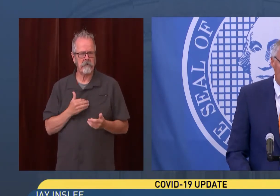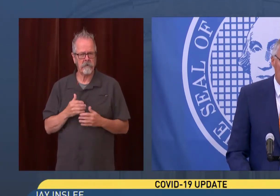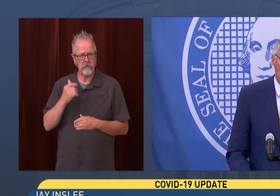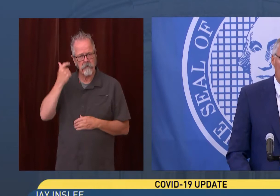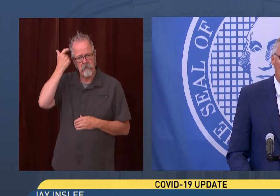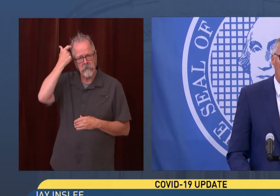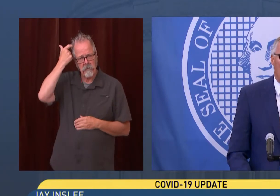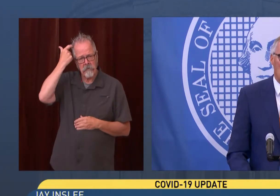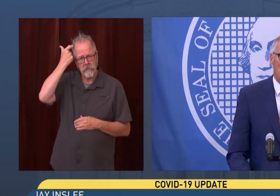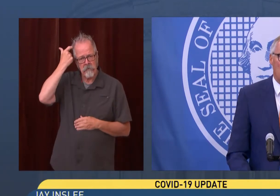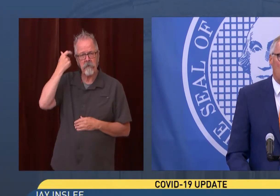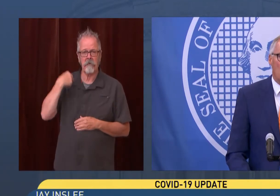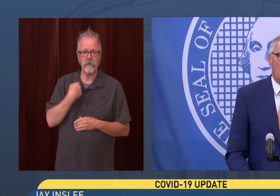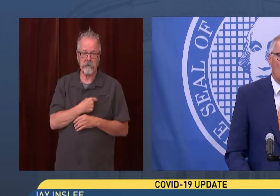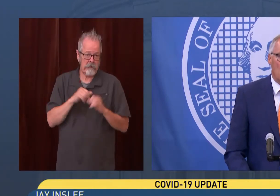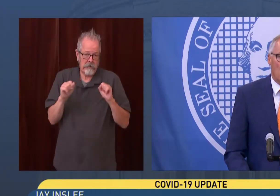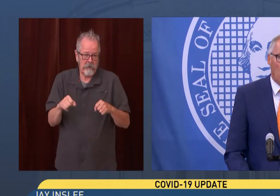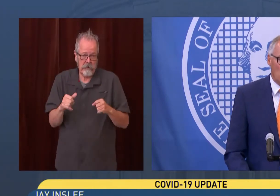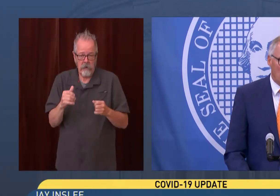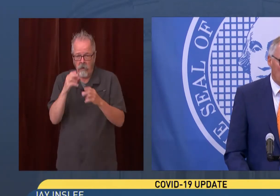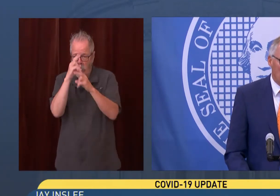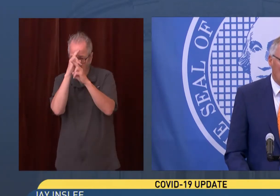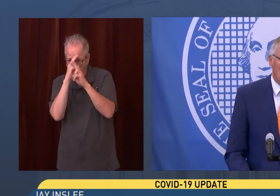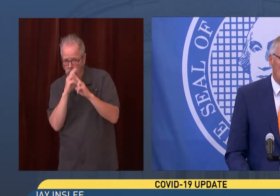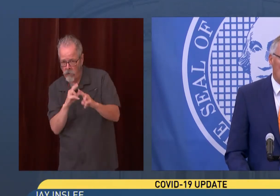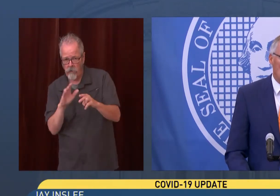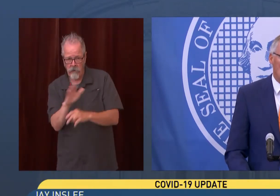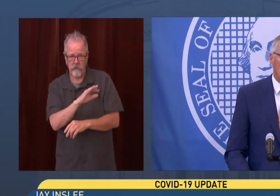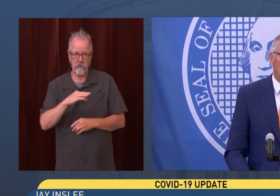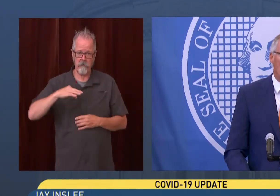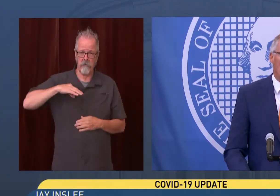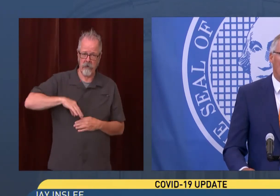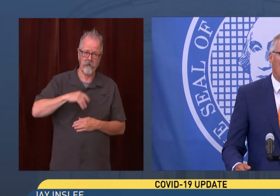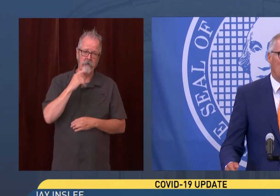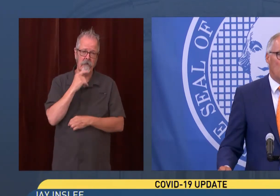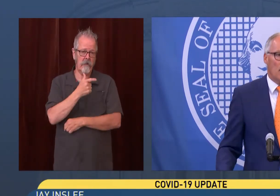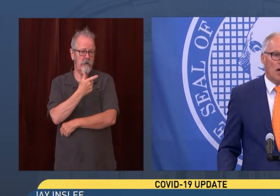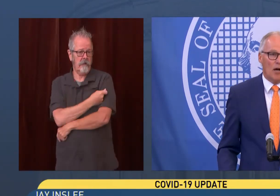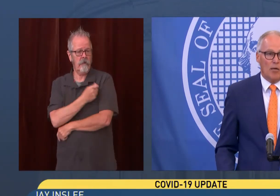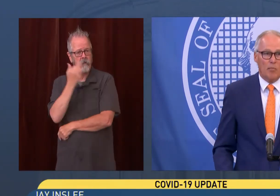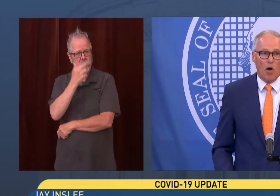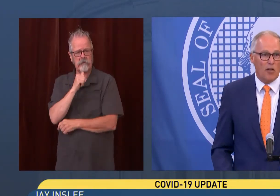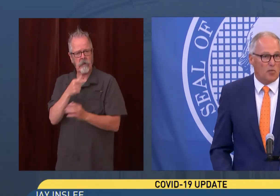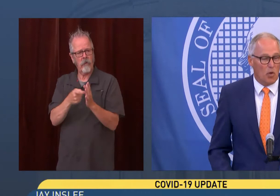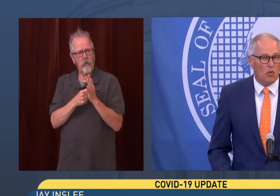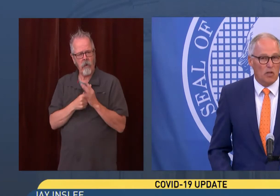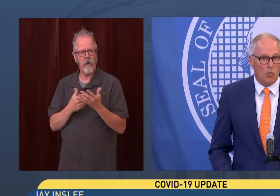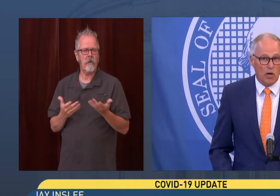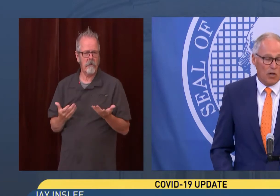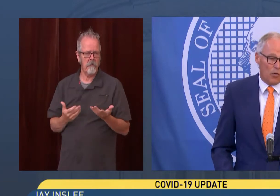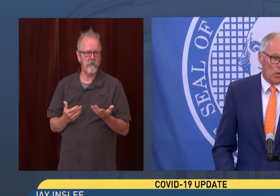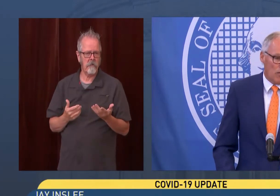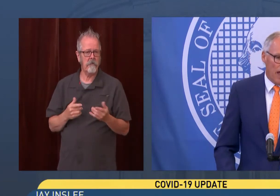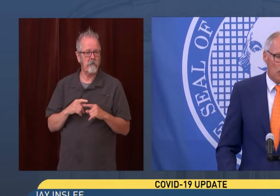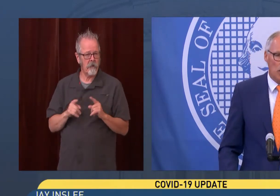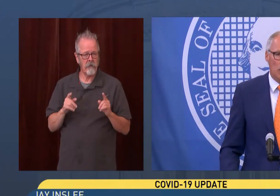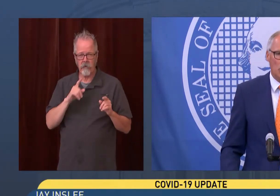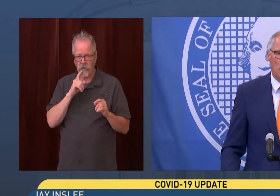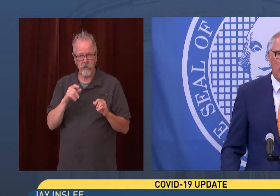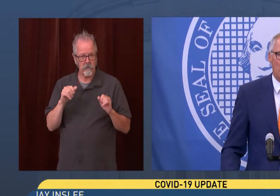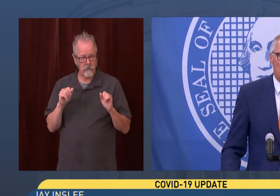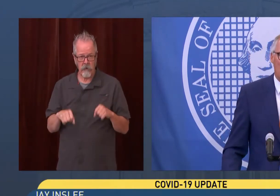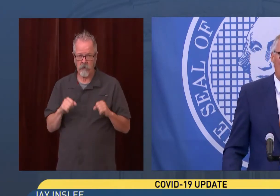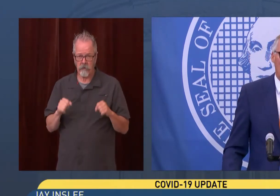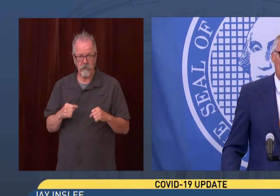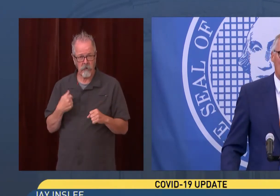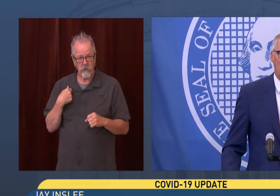becoming vaccinated. We also think there's a significant possibility that we're going to increase our vaccination